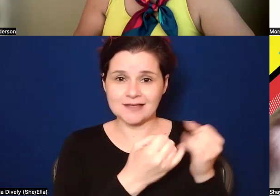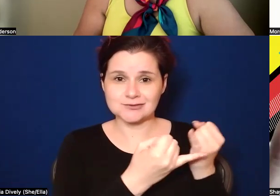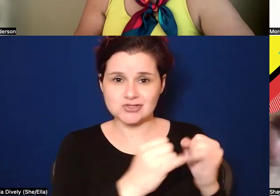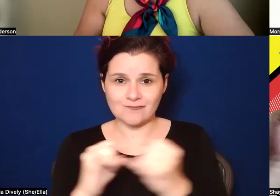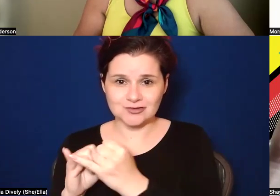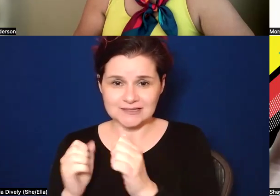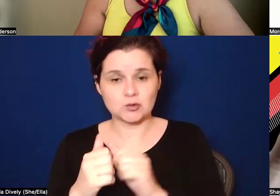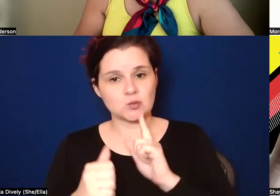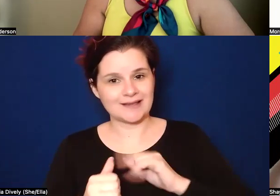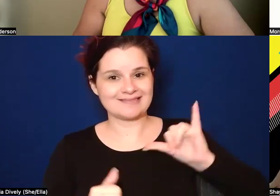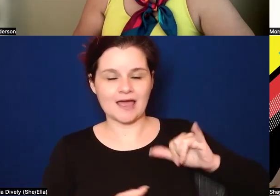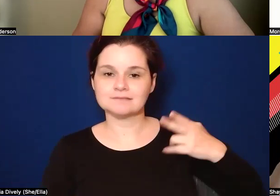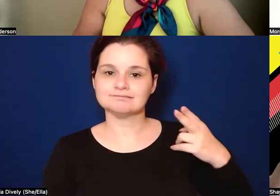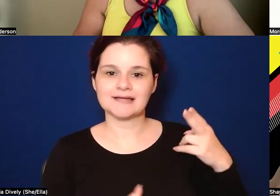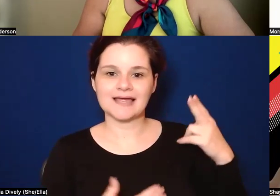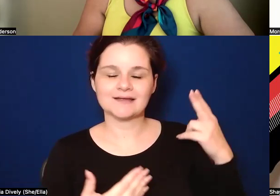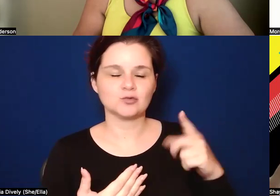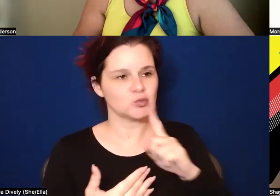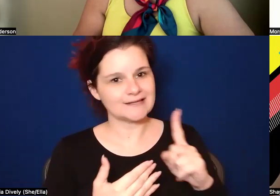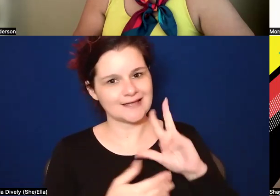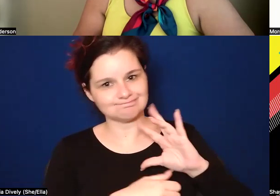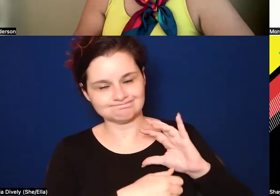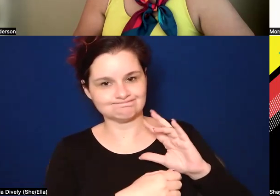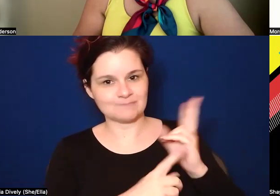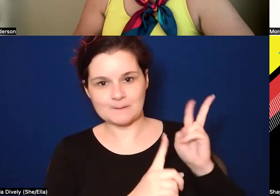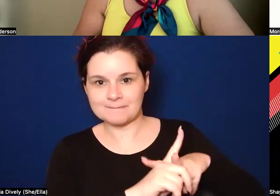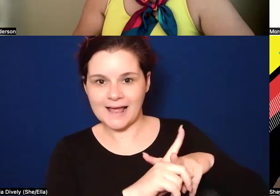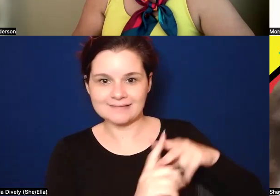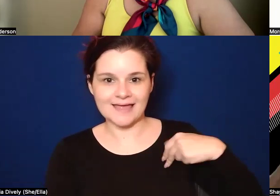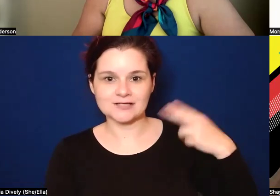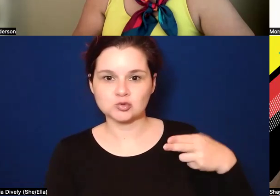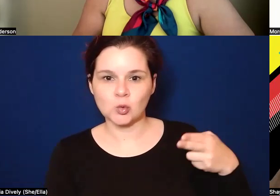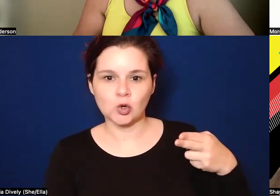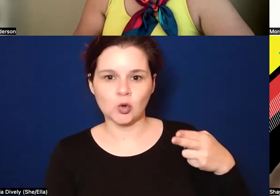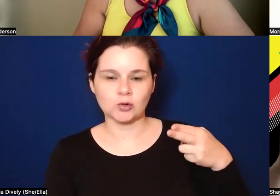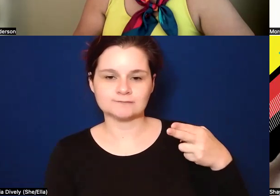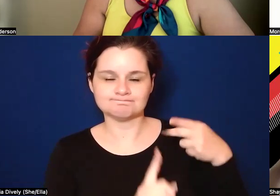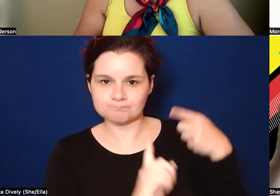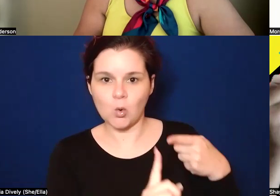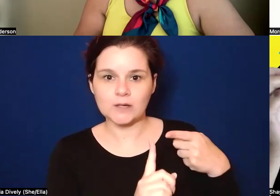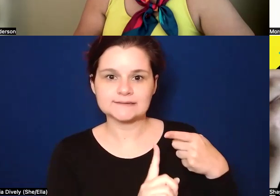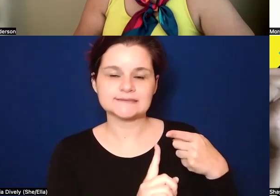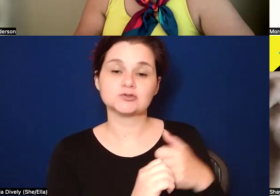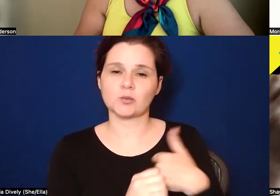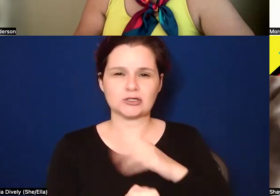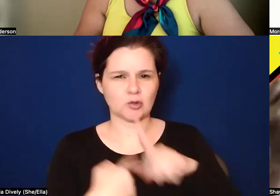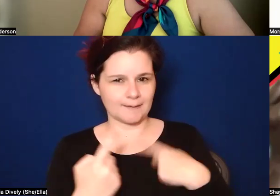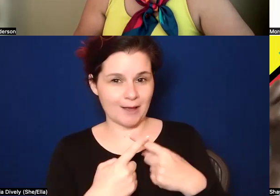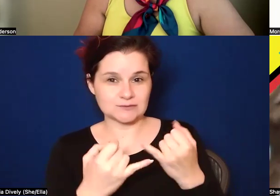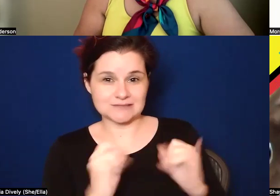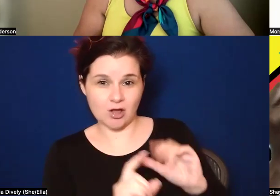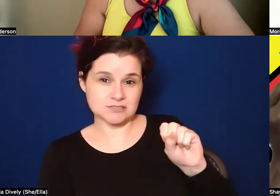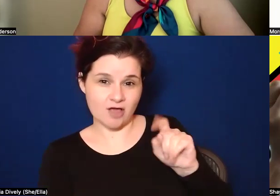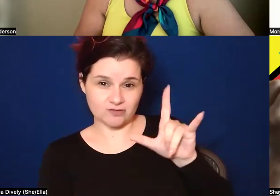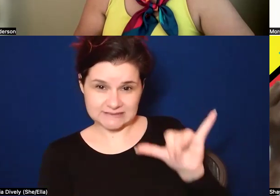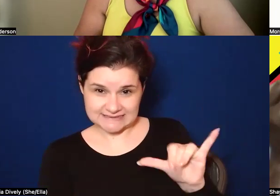that historical, really putting that historical, um, point in. And when we talk about sovereignty and having the